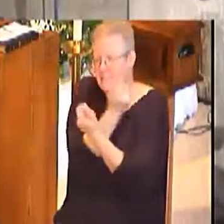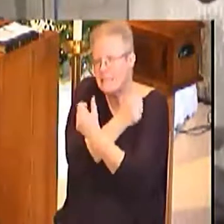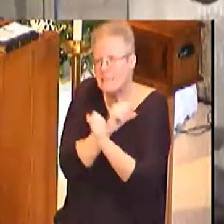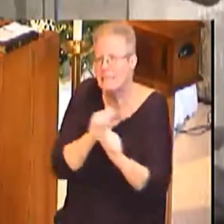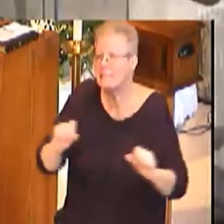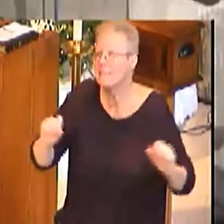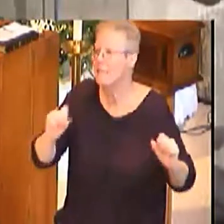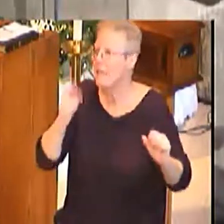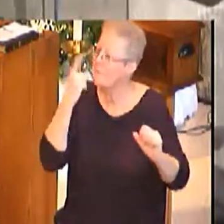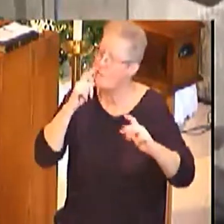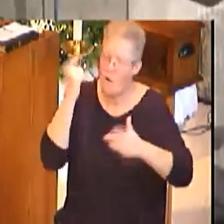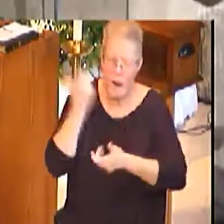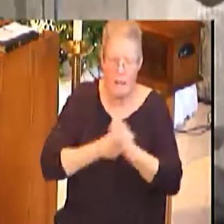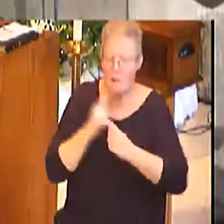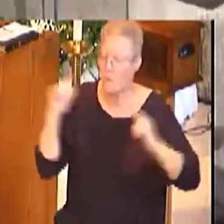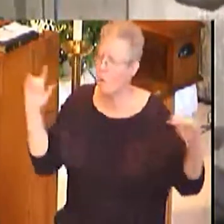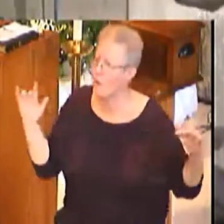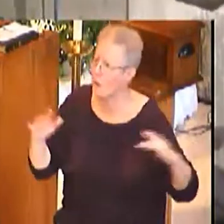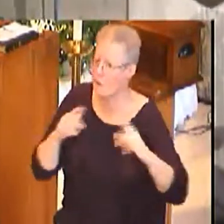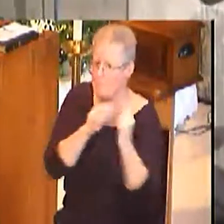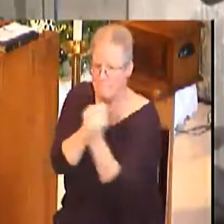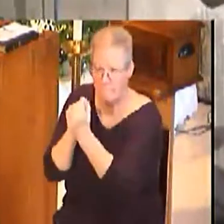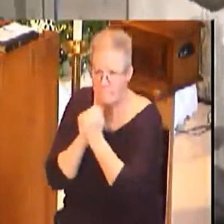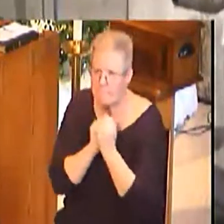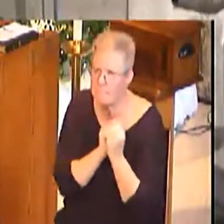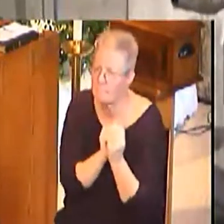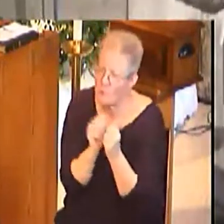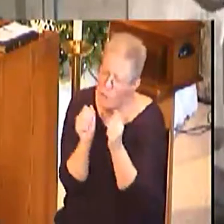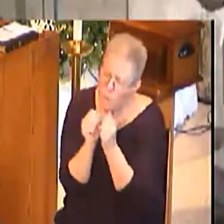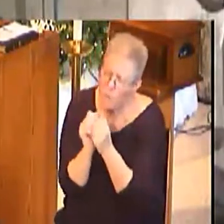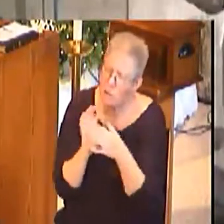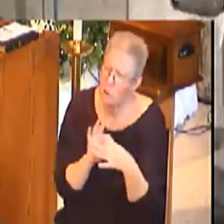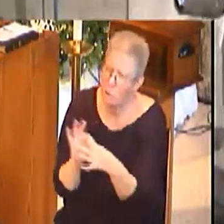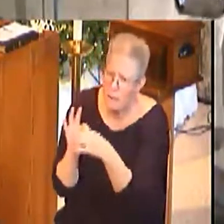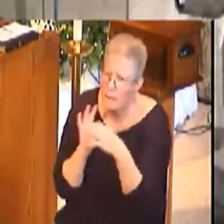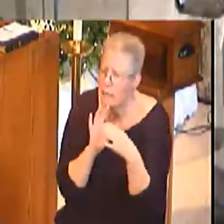in unity, in love, in unity, in peace. same way.